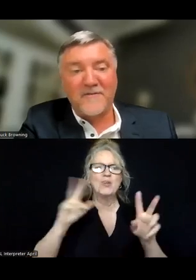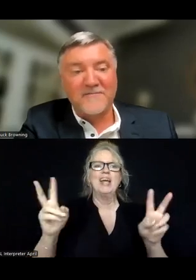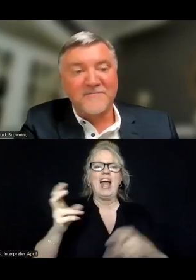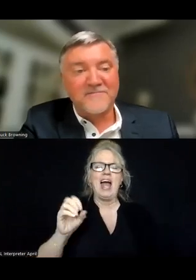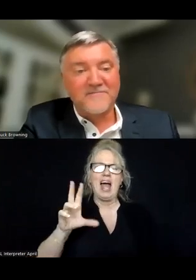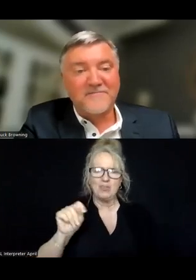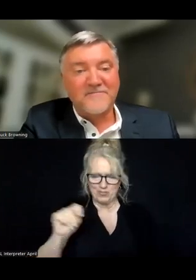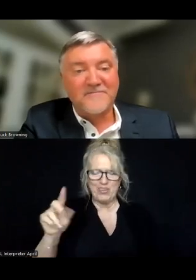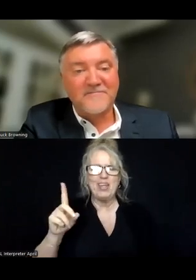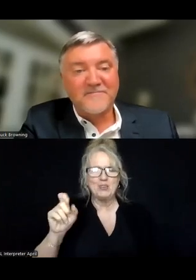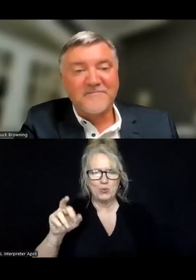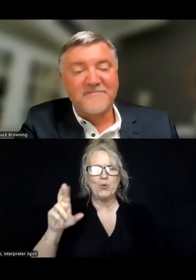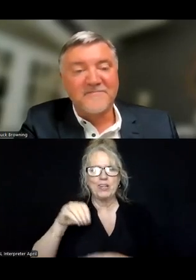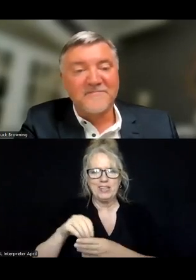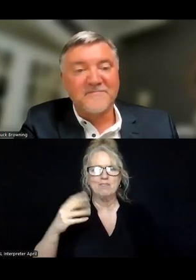for.